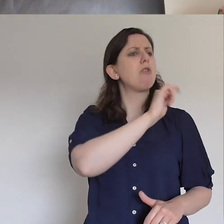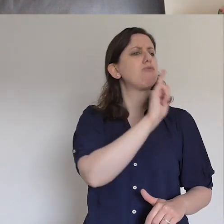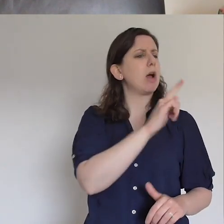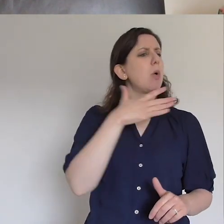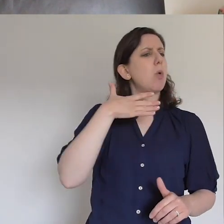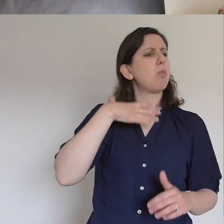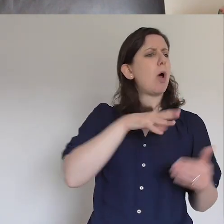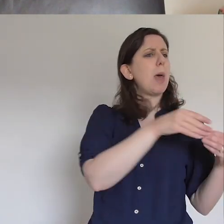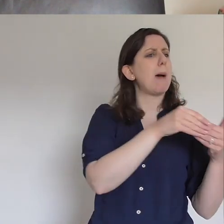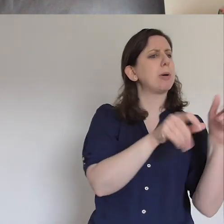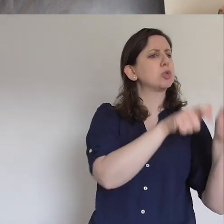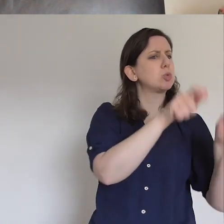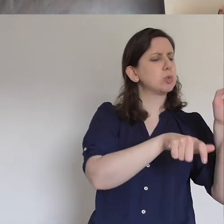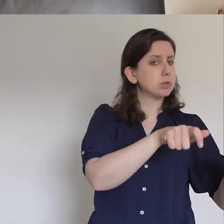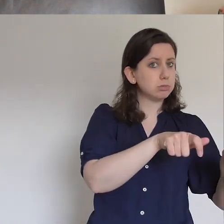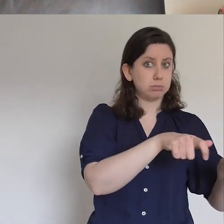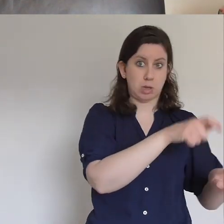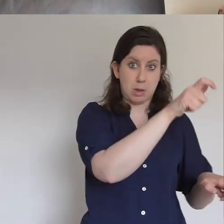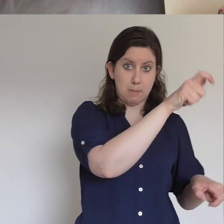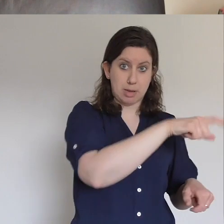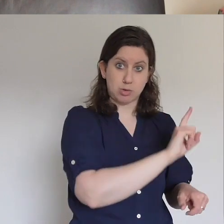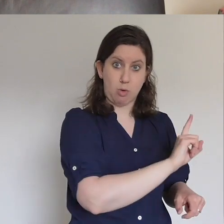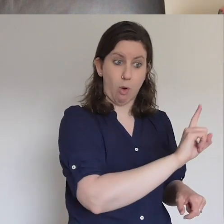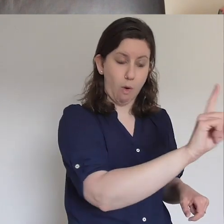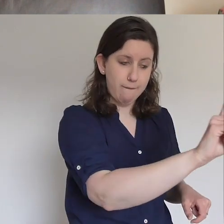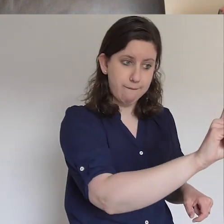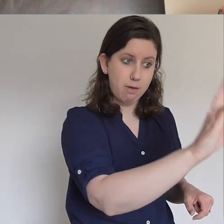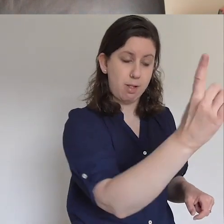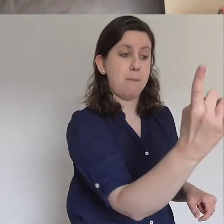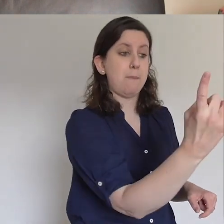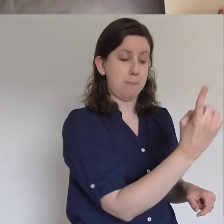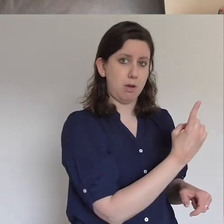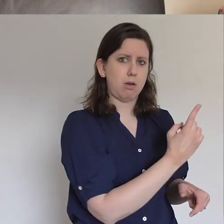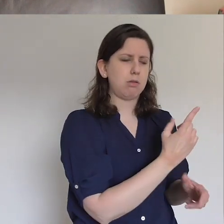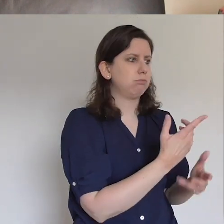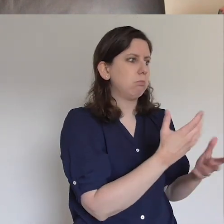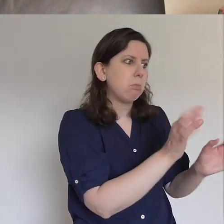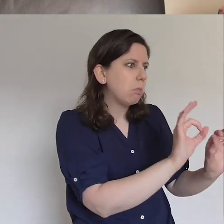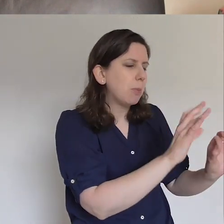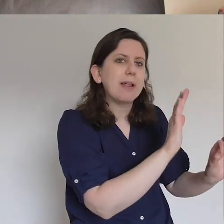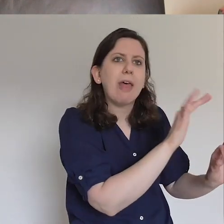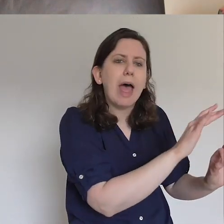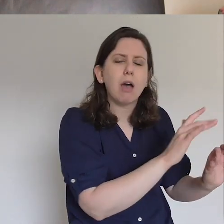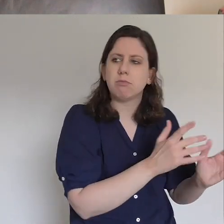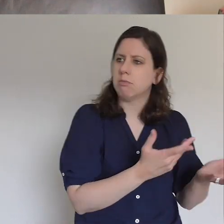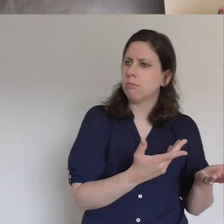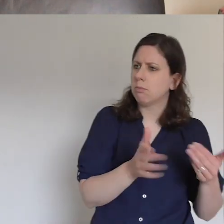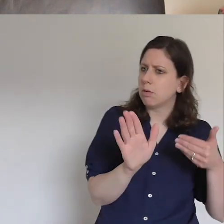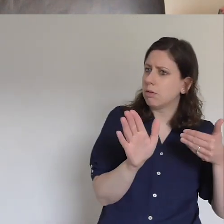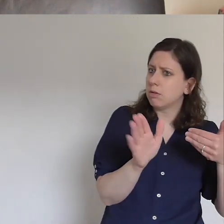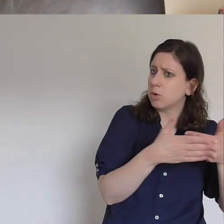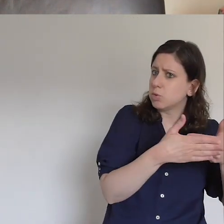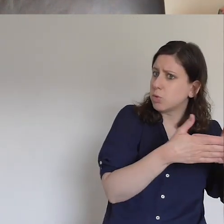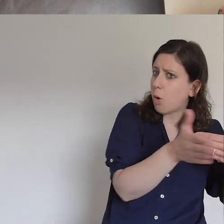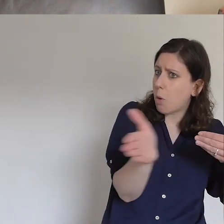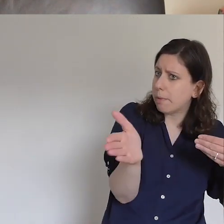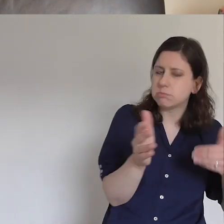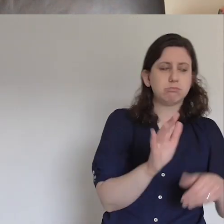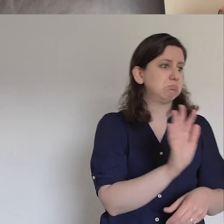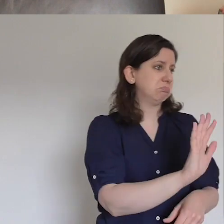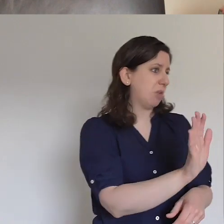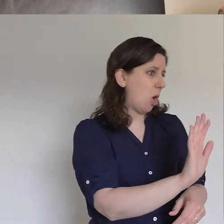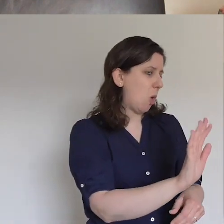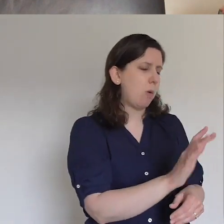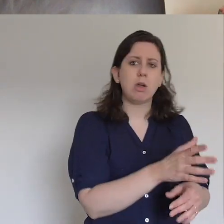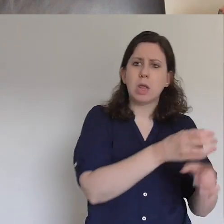back and says, they're not there. So, the Sanhedrin say, well, was the door open? No. No. Were the bars broken?